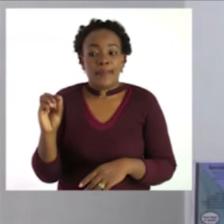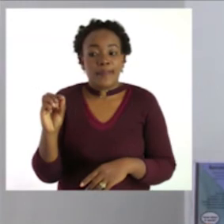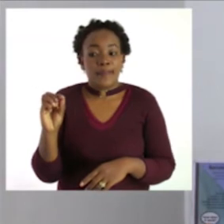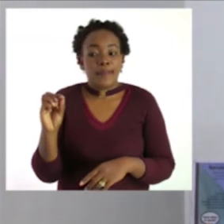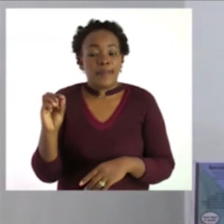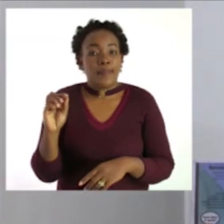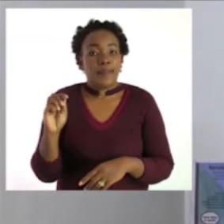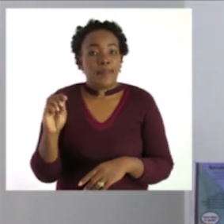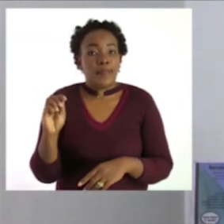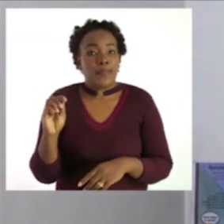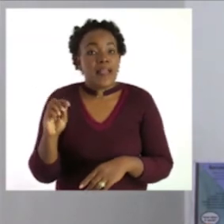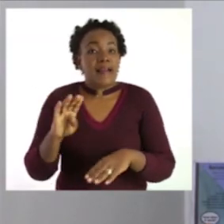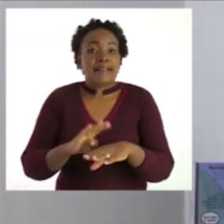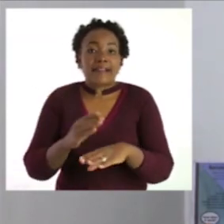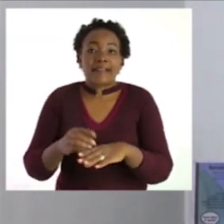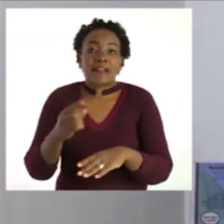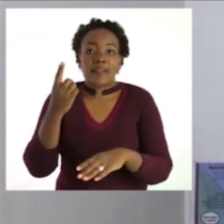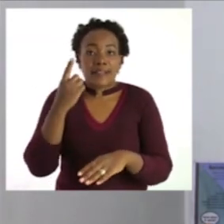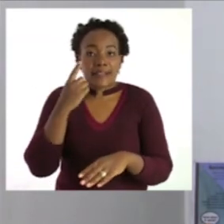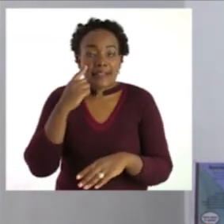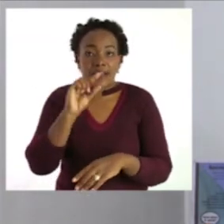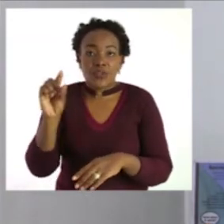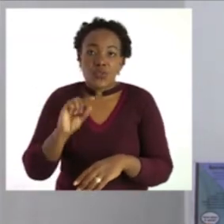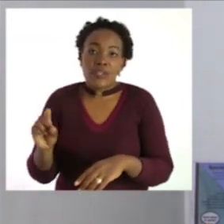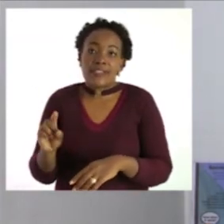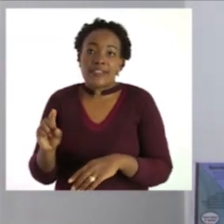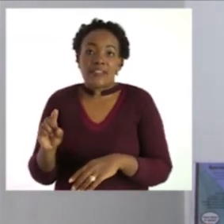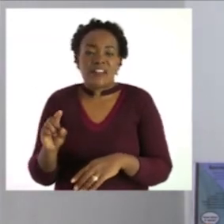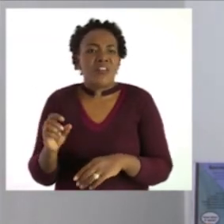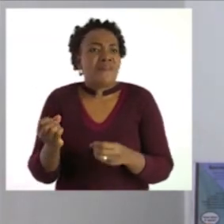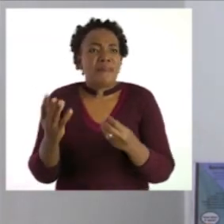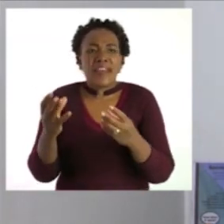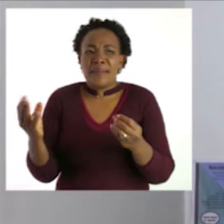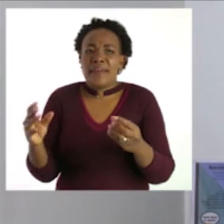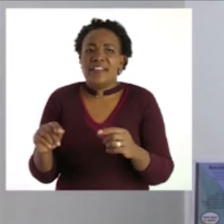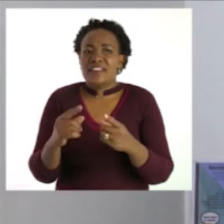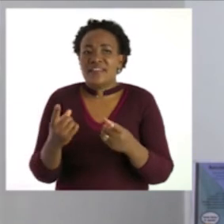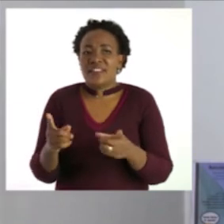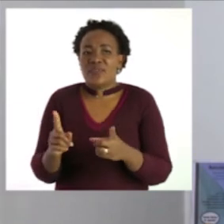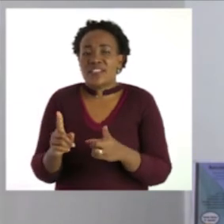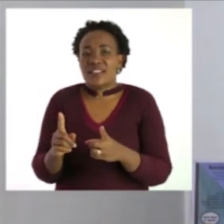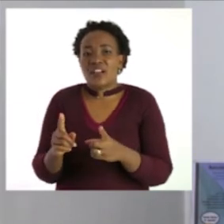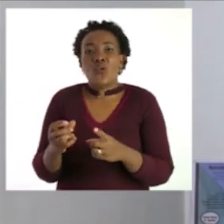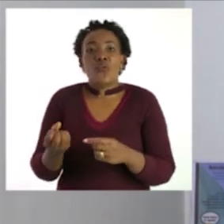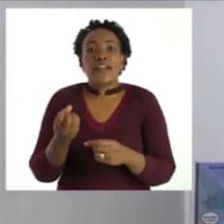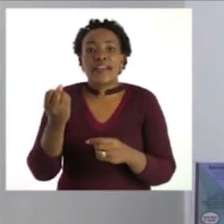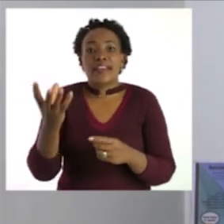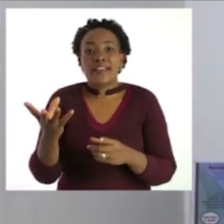as examples of sight words but we have a lot of them we are given